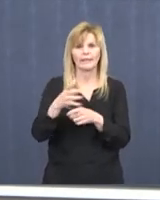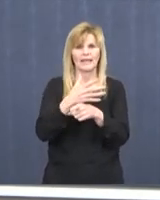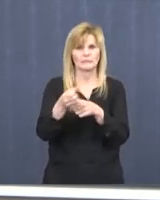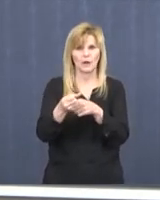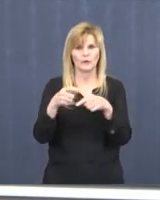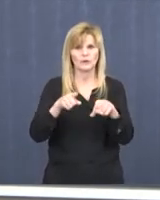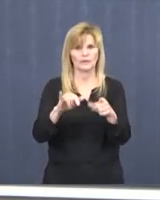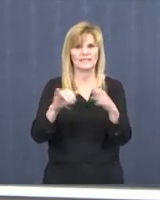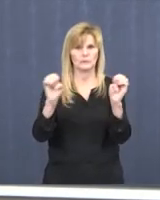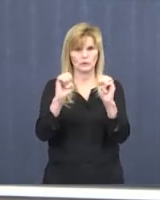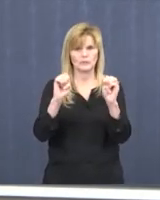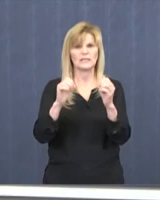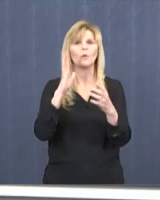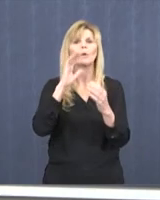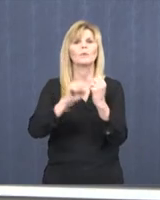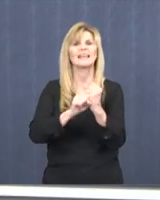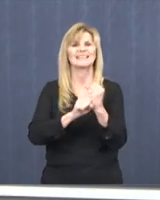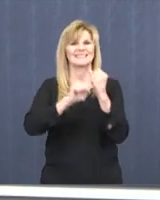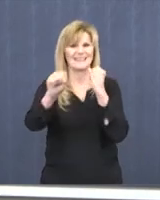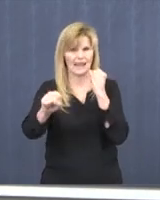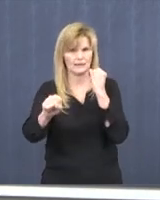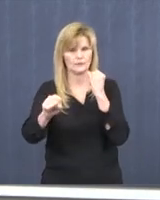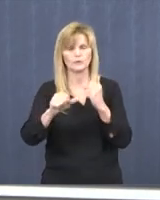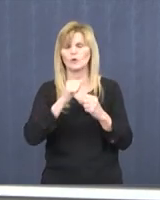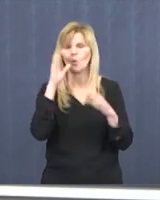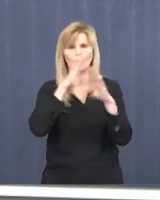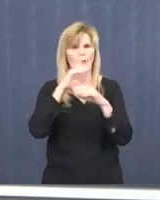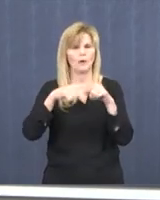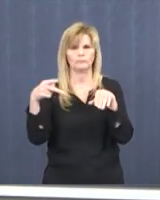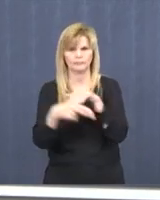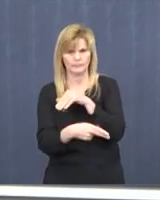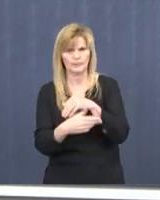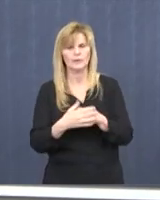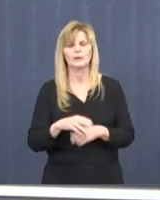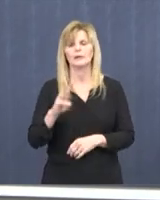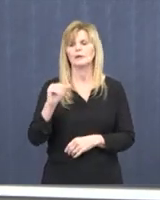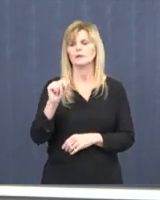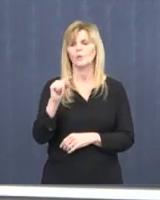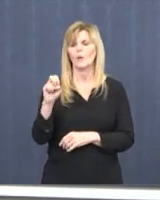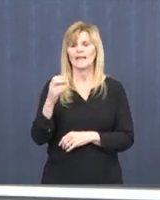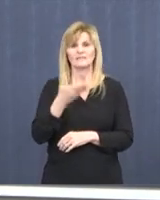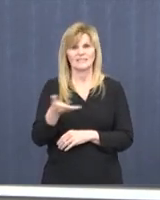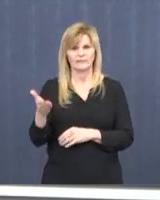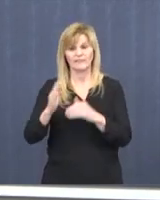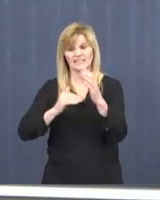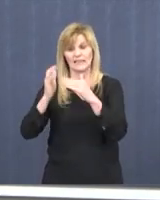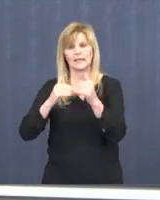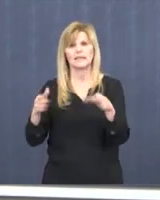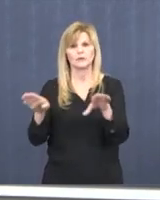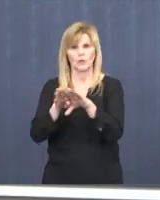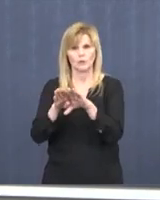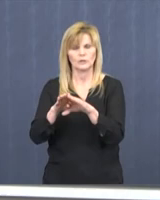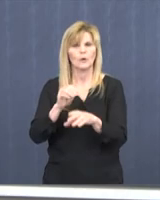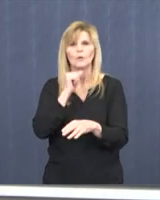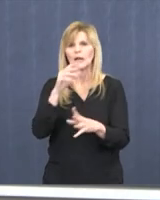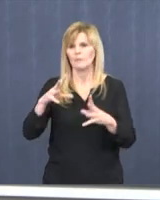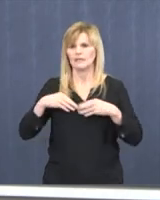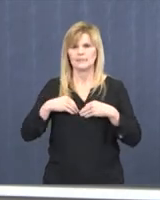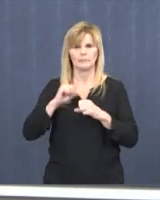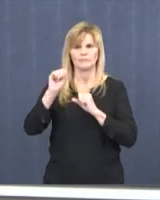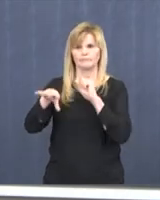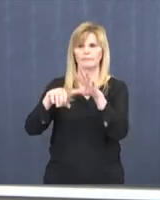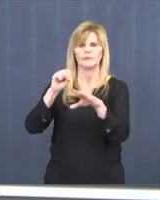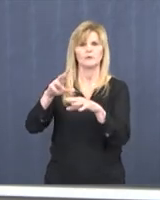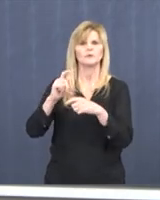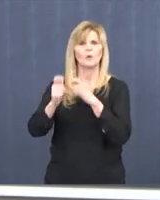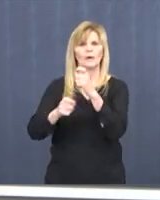during this emergency. The household hazardous waste facility is closed in Moorhead and will not be accepting donations, so we are asking